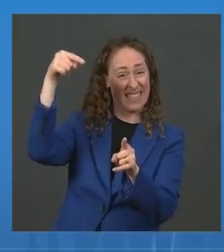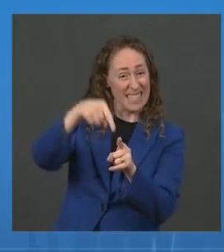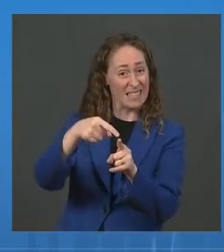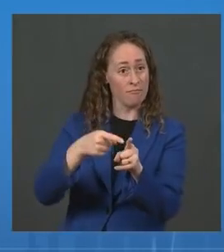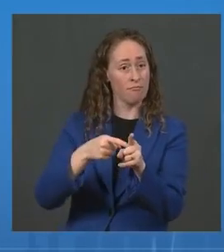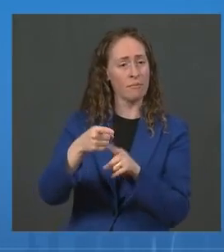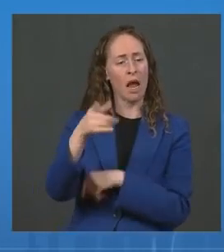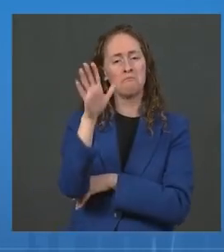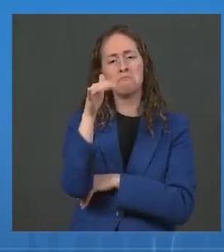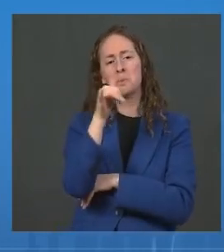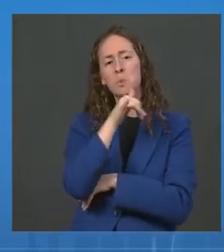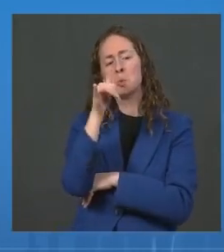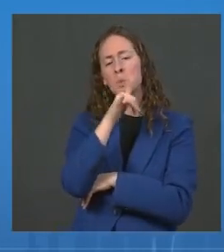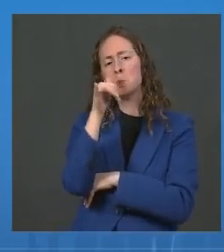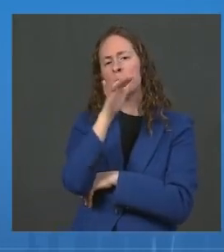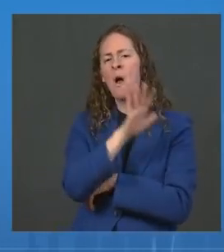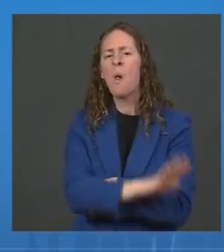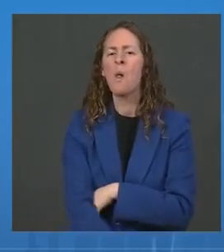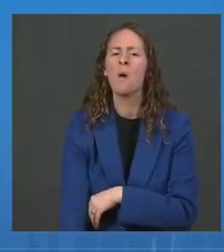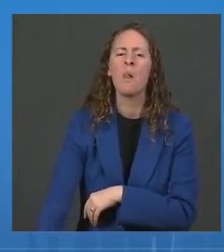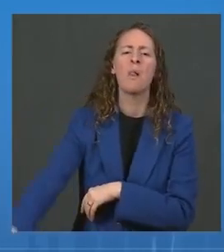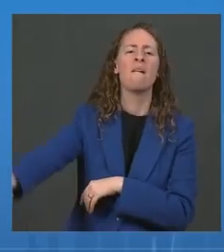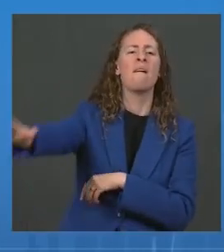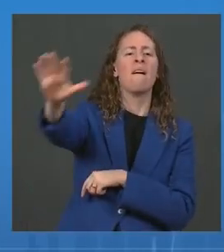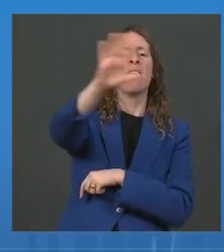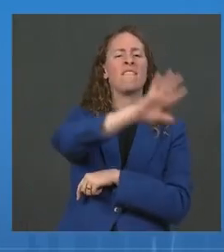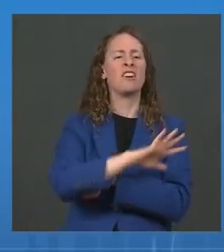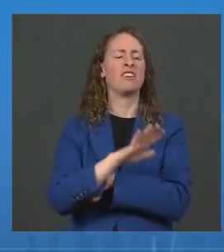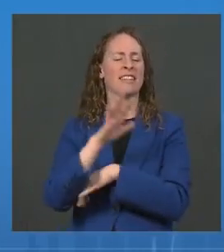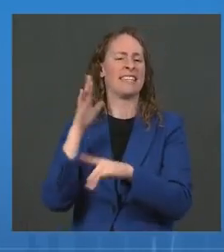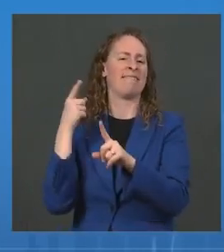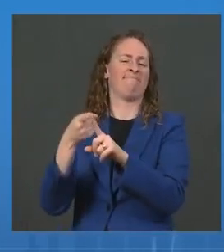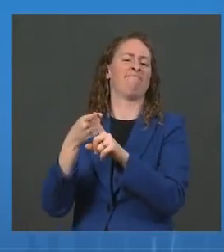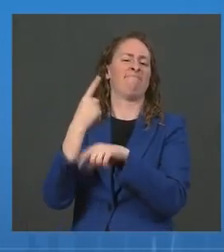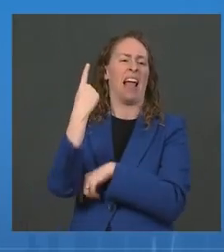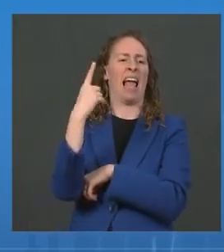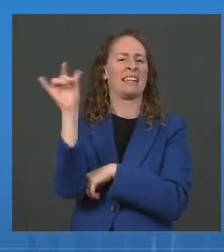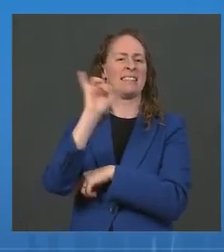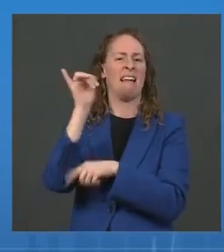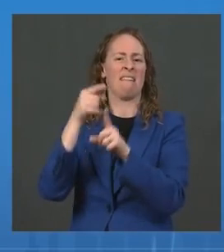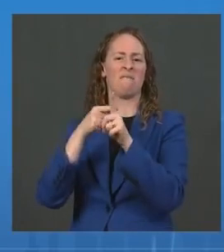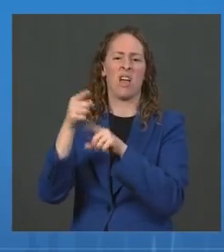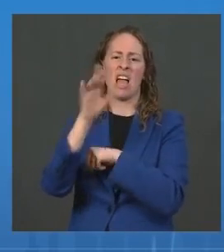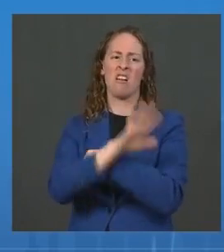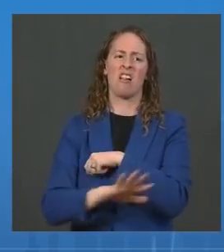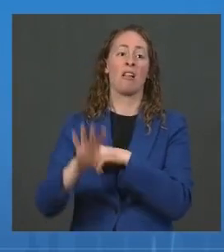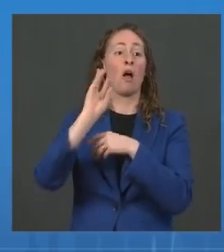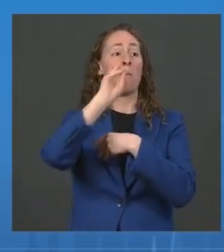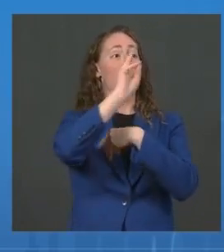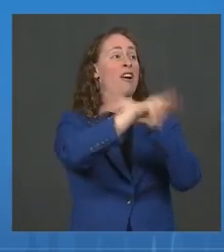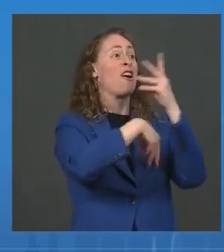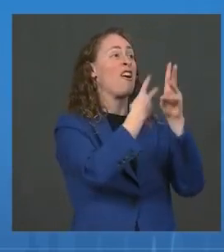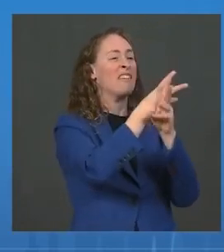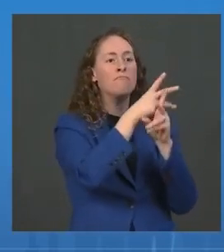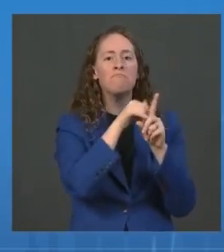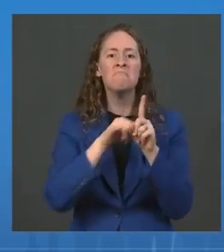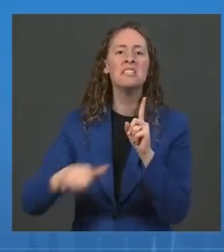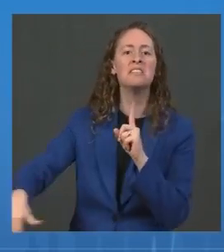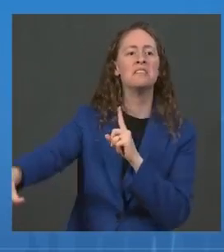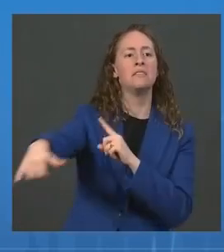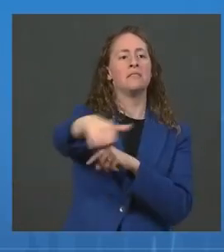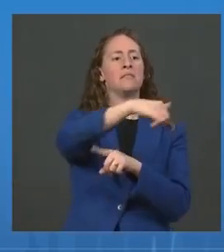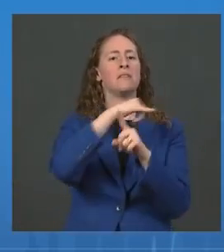to dominate among the isolates in the United States and worldwide. Note that in June,